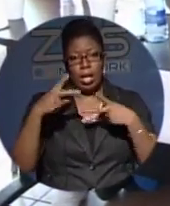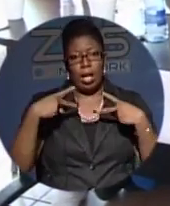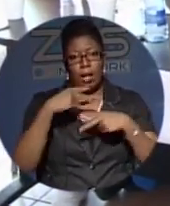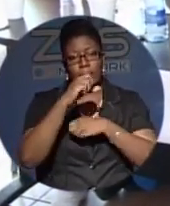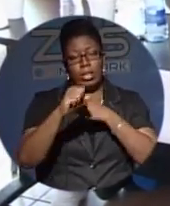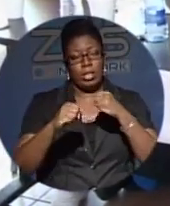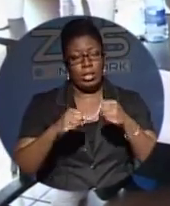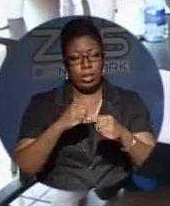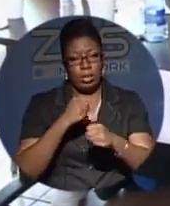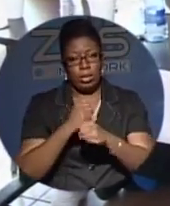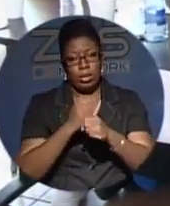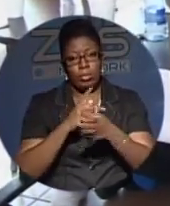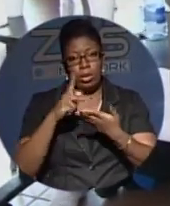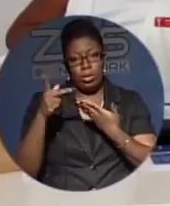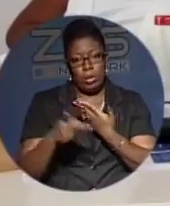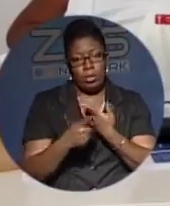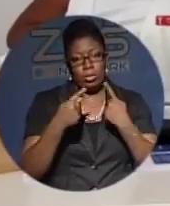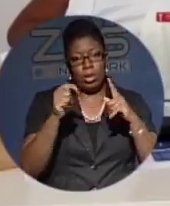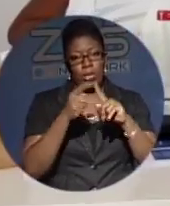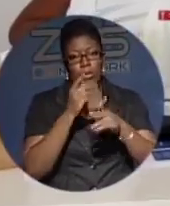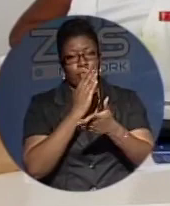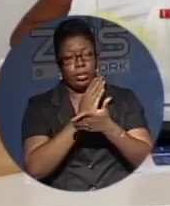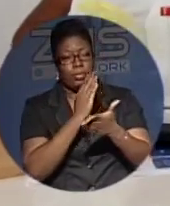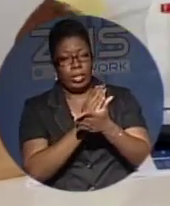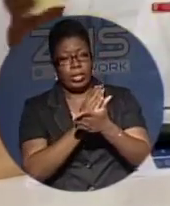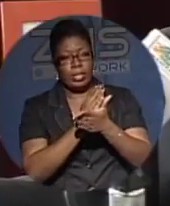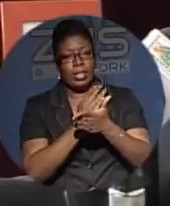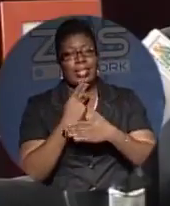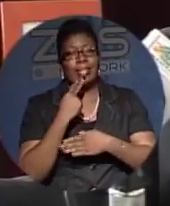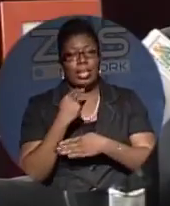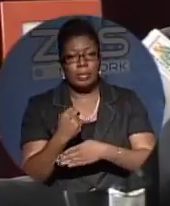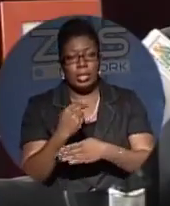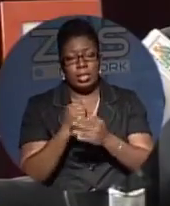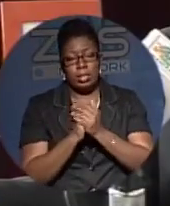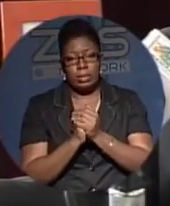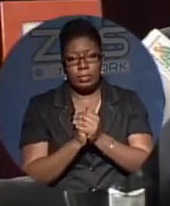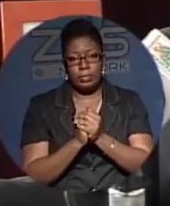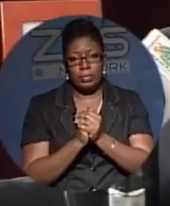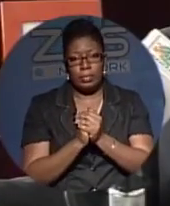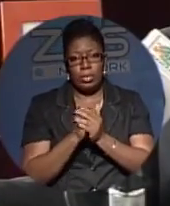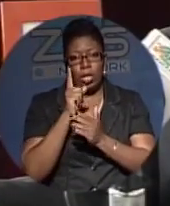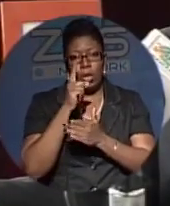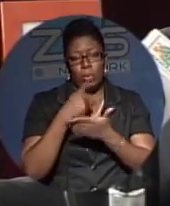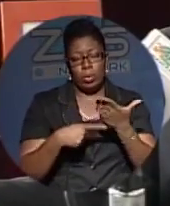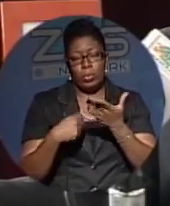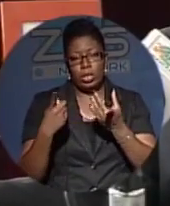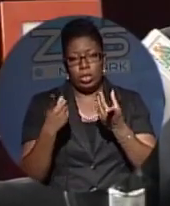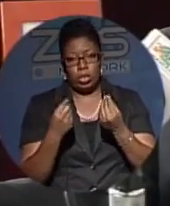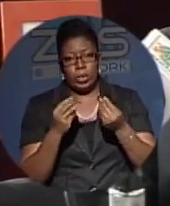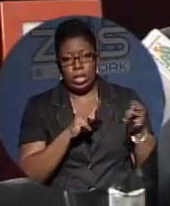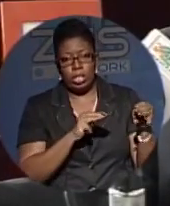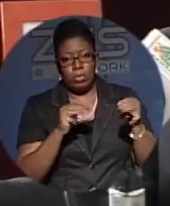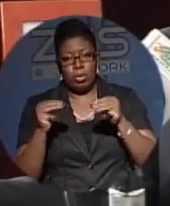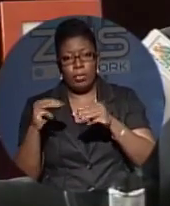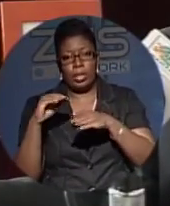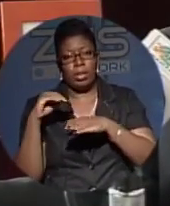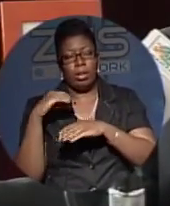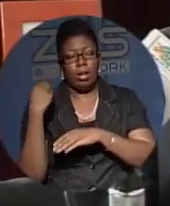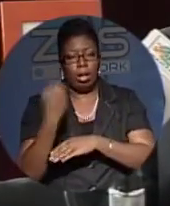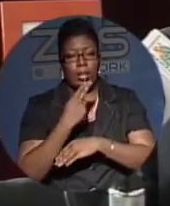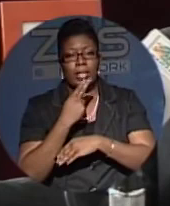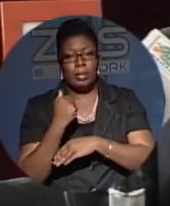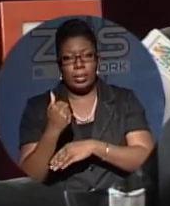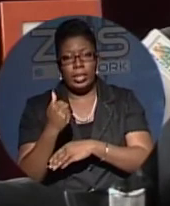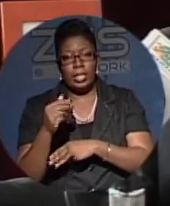which focus on preventing diabetes. What we've mainly been doing is actually moving our diabetes management